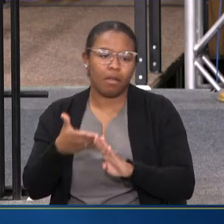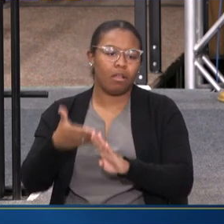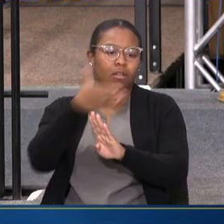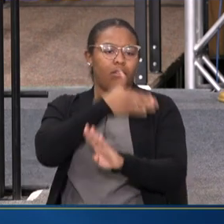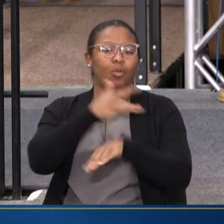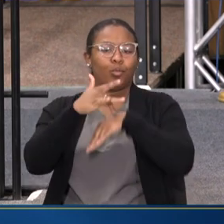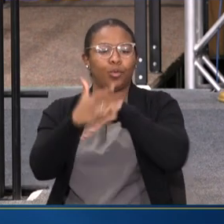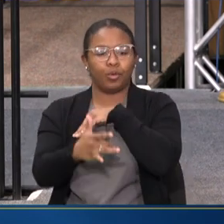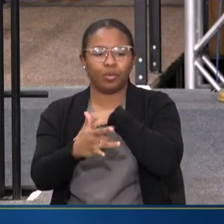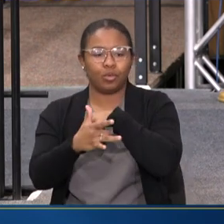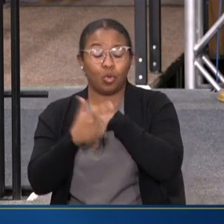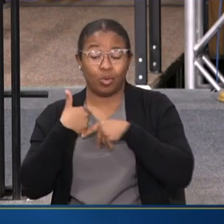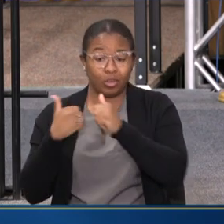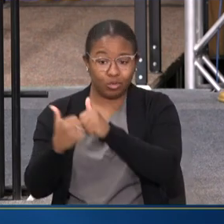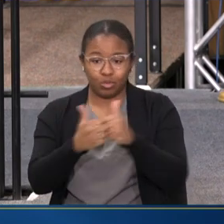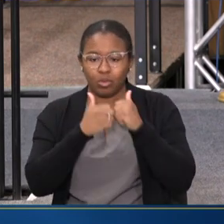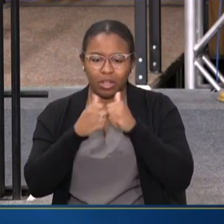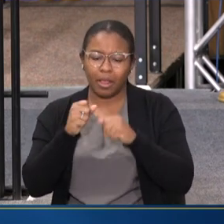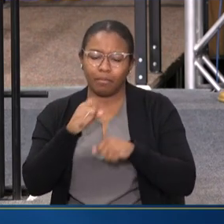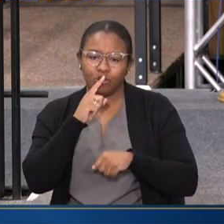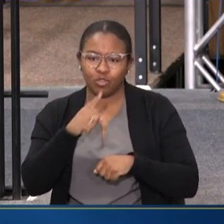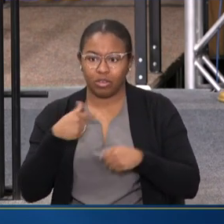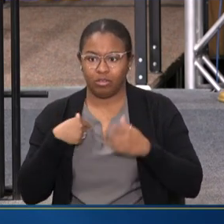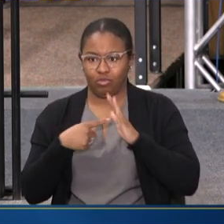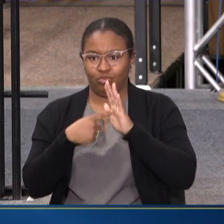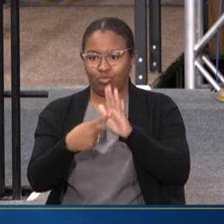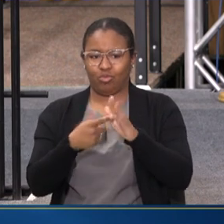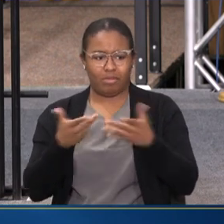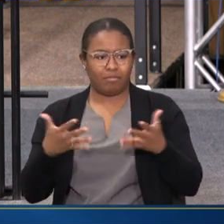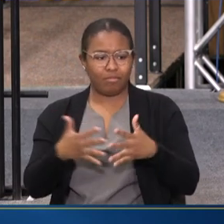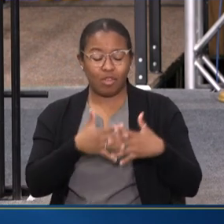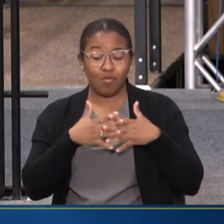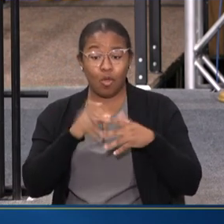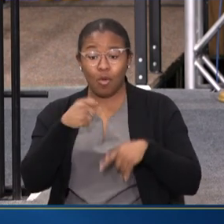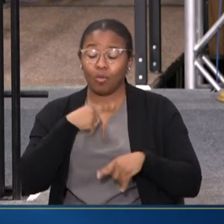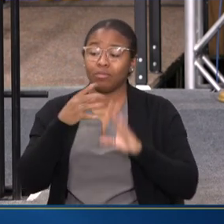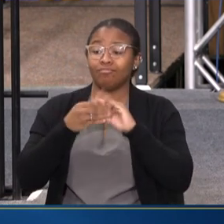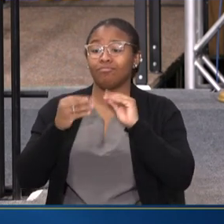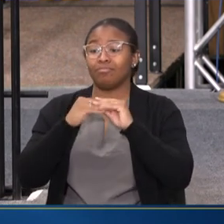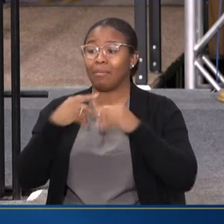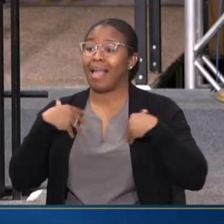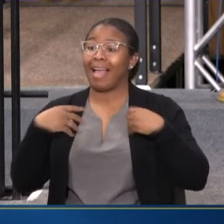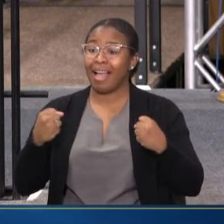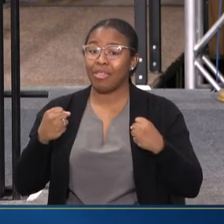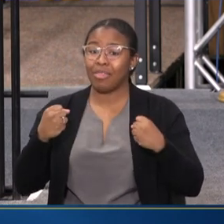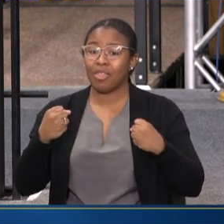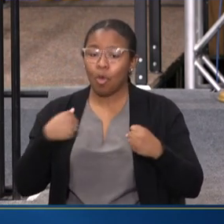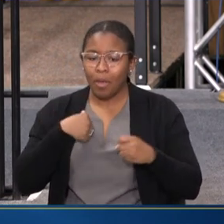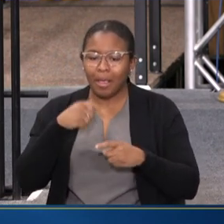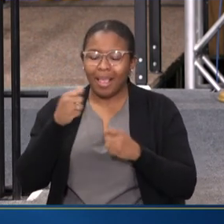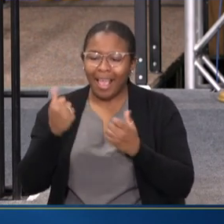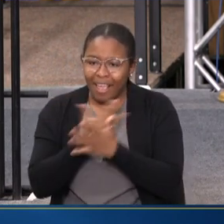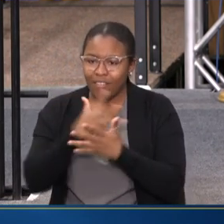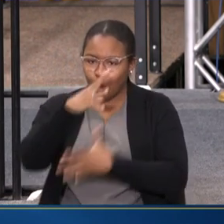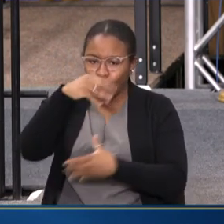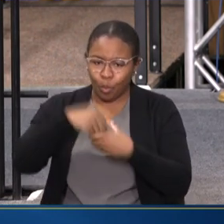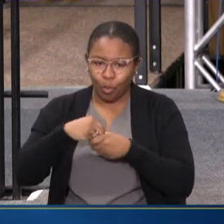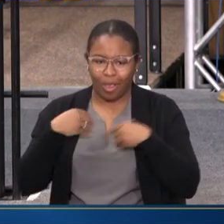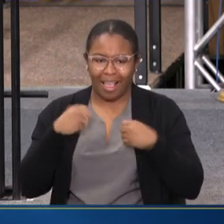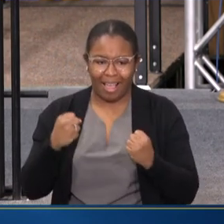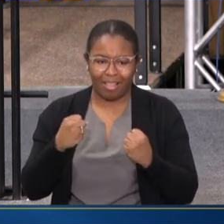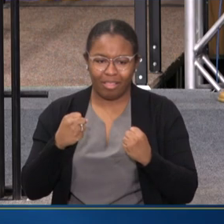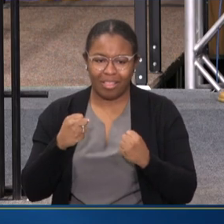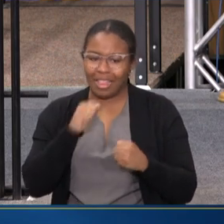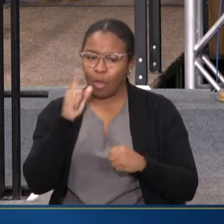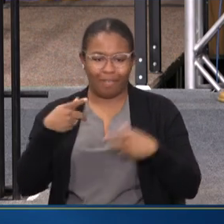TOGETHER MAKE SURE THAT WE HAVE SHOWN AMERICA THAT WHEN WE SPEAK HEALTH, WE MEAN EVERY FORM OF HEALTH. AND SO